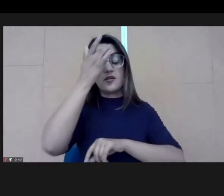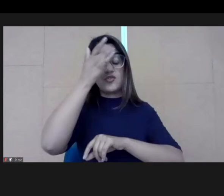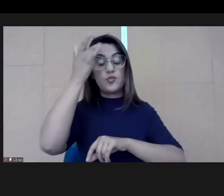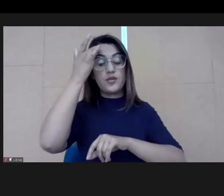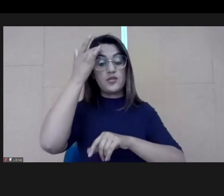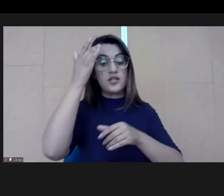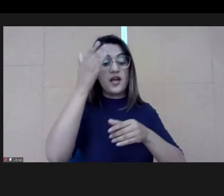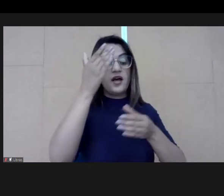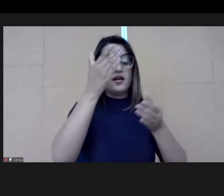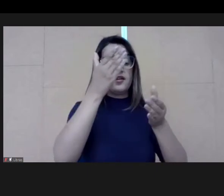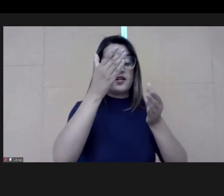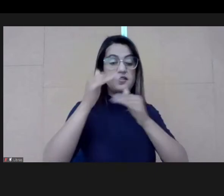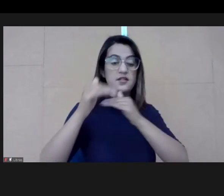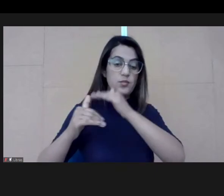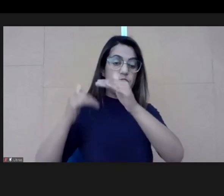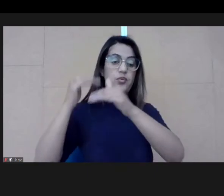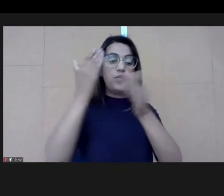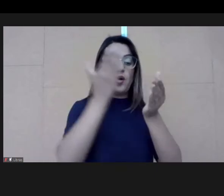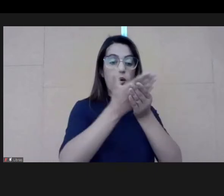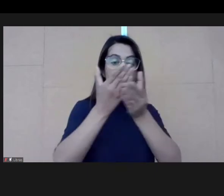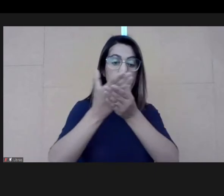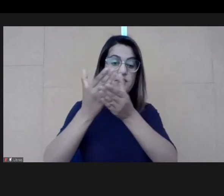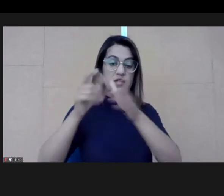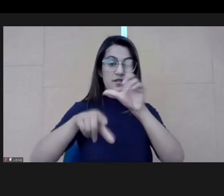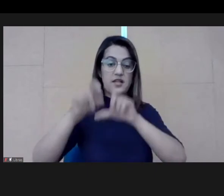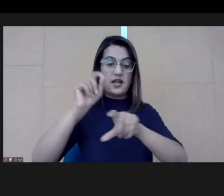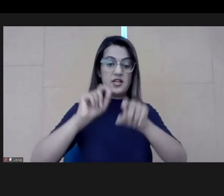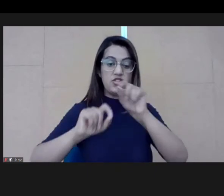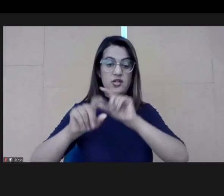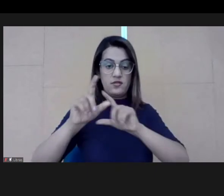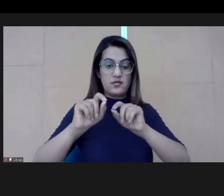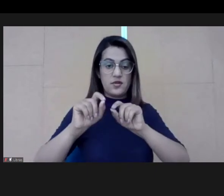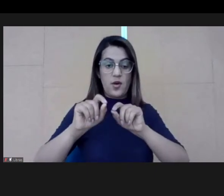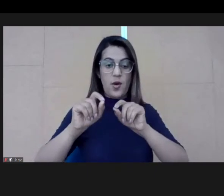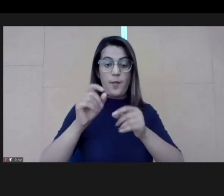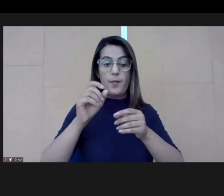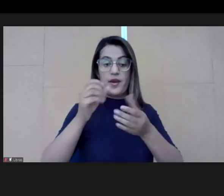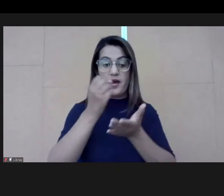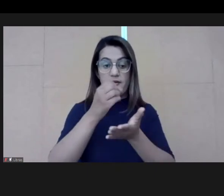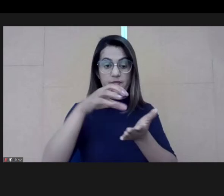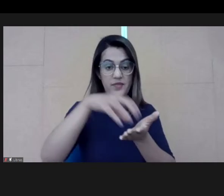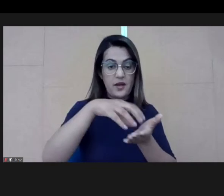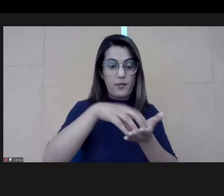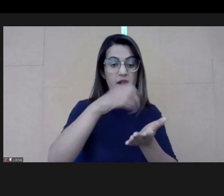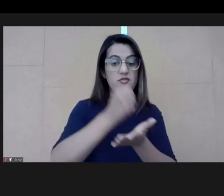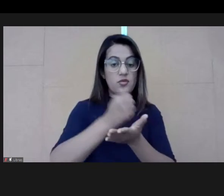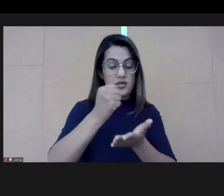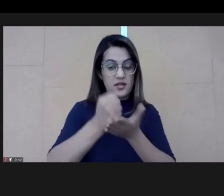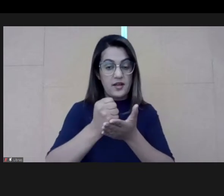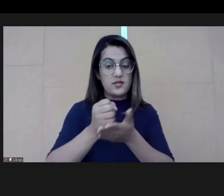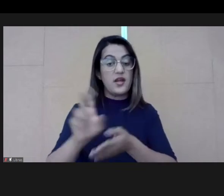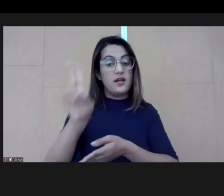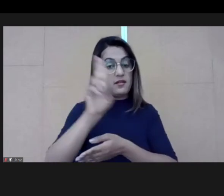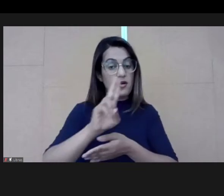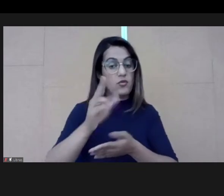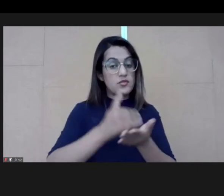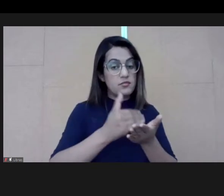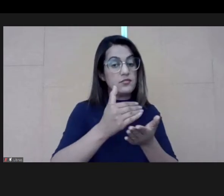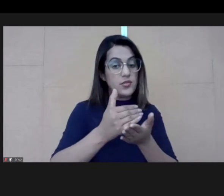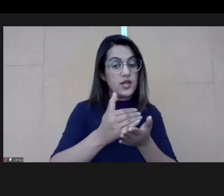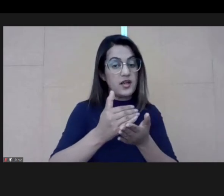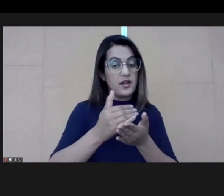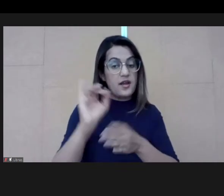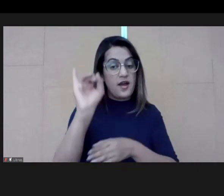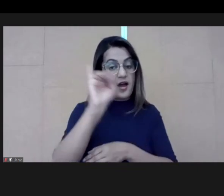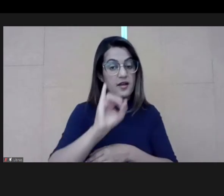selection of people in the selective processes that are open? So, we start by that, the importance